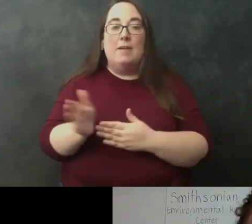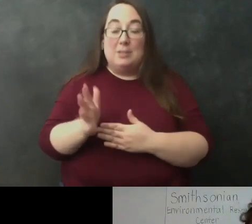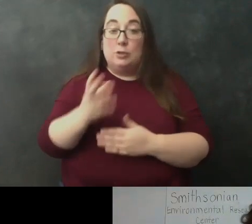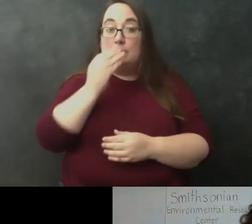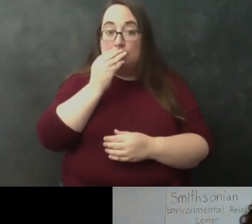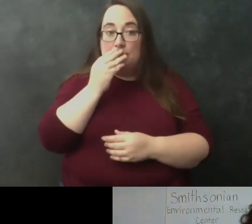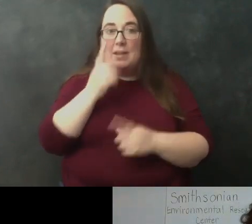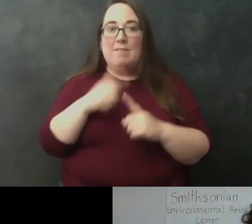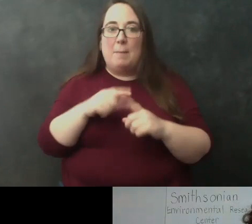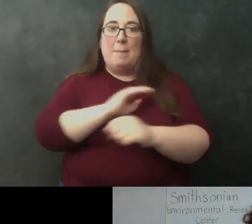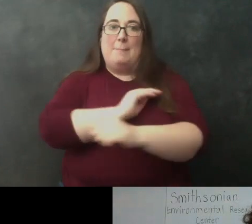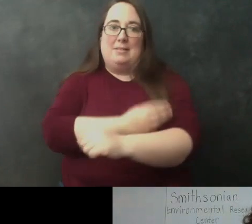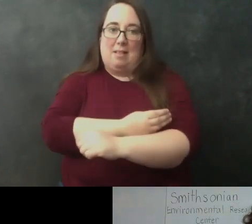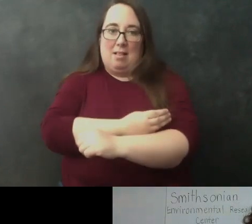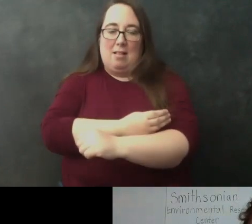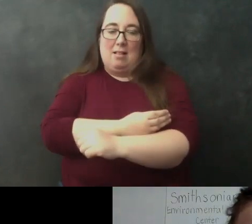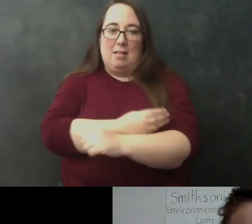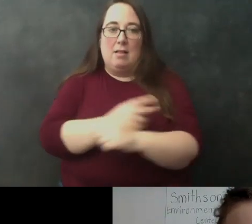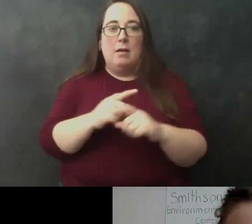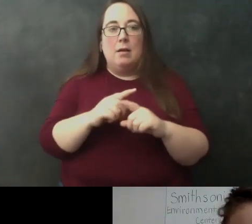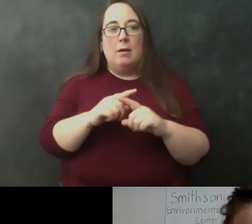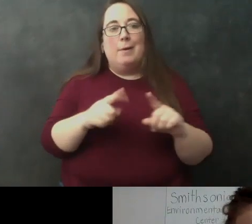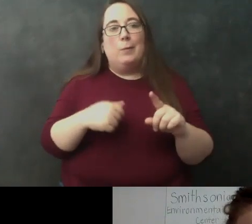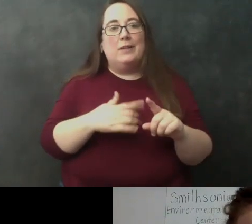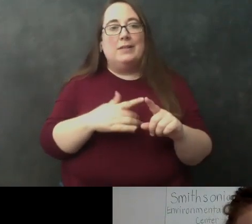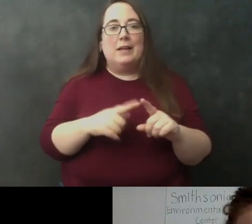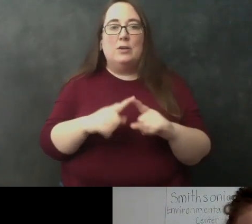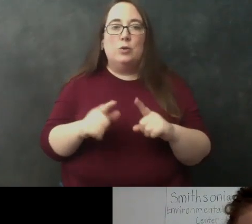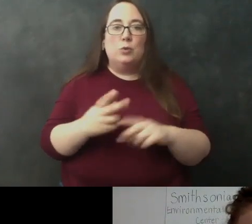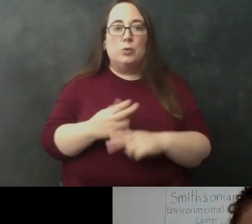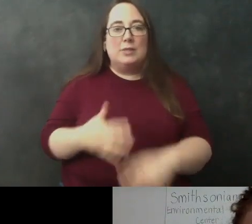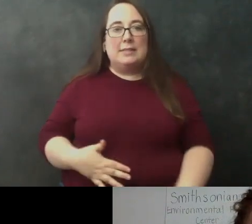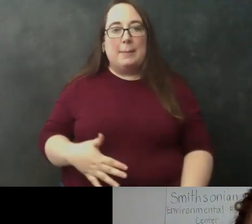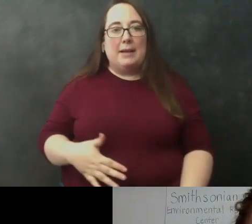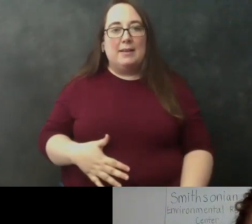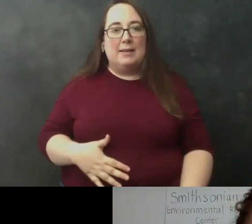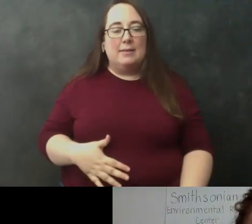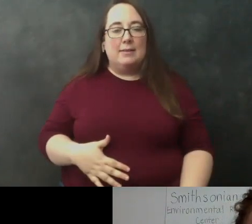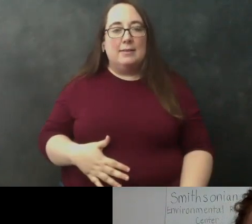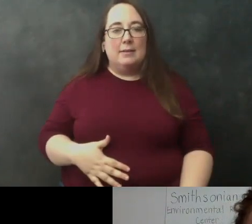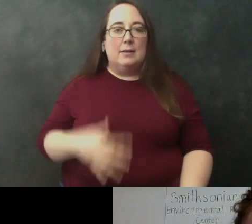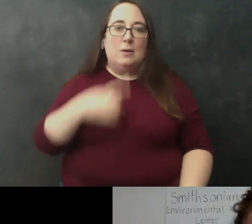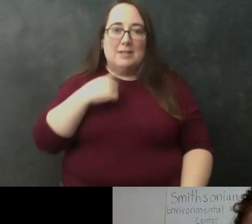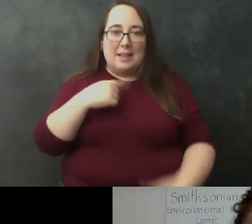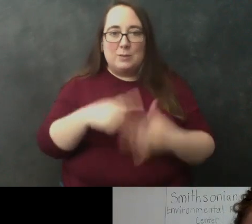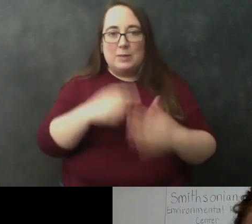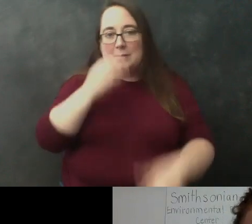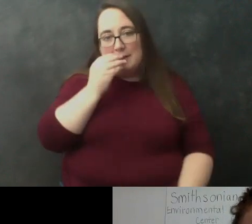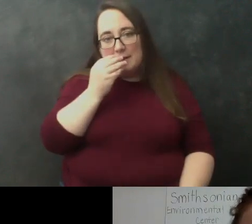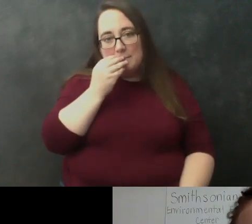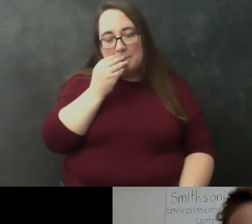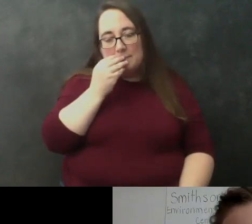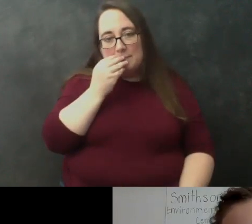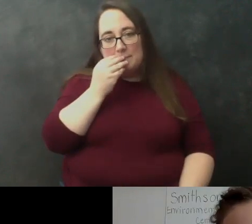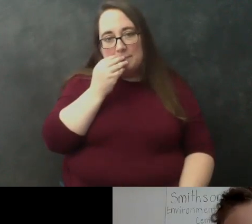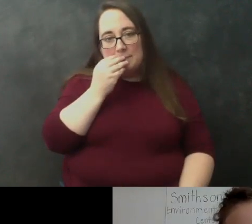is from the muscle um but we usually go for things like the stomach because it will tell us about what the fish has been eating um